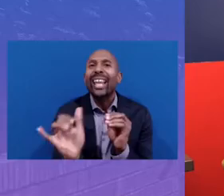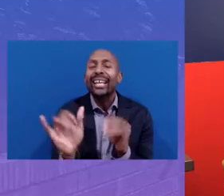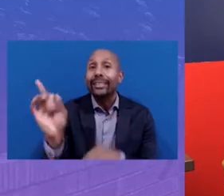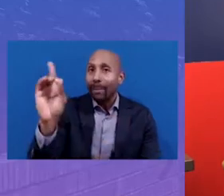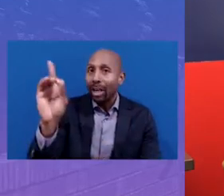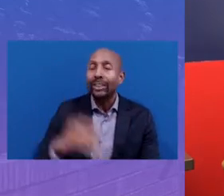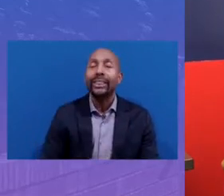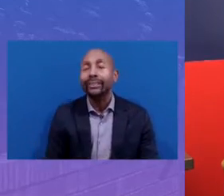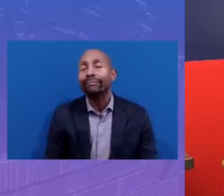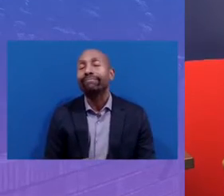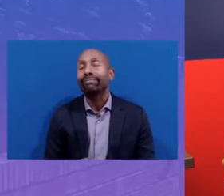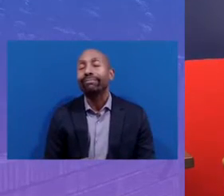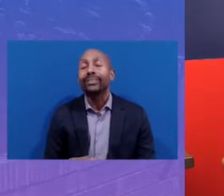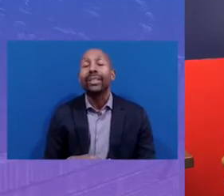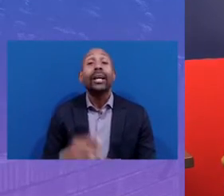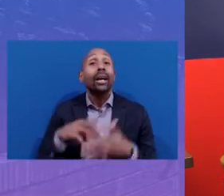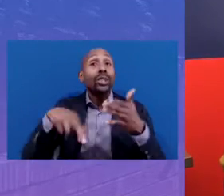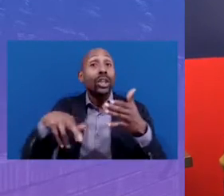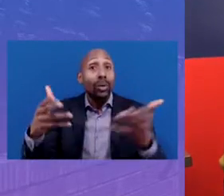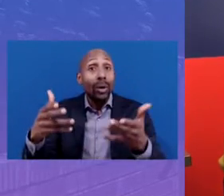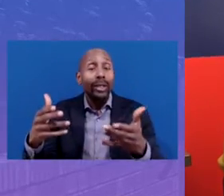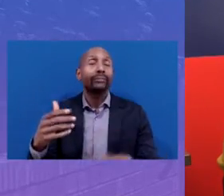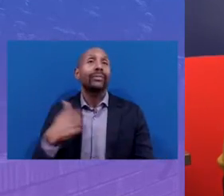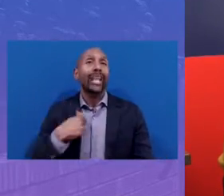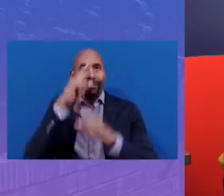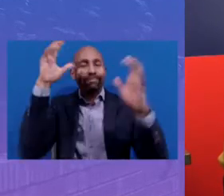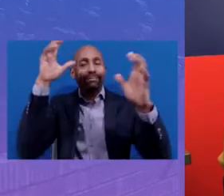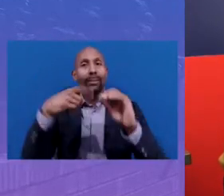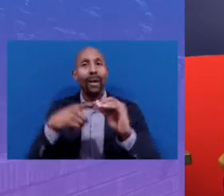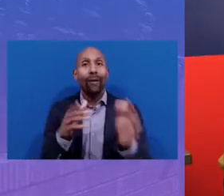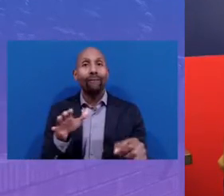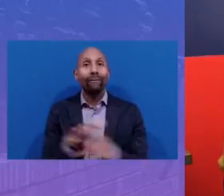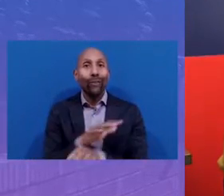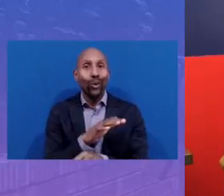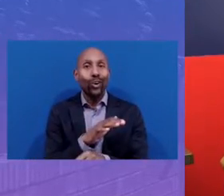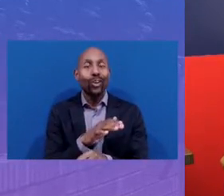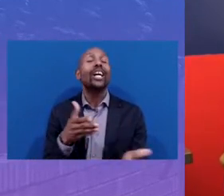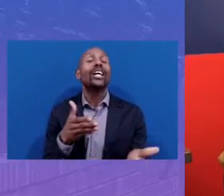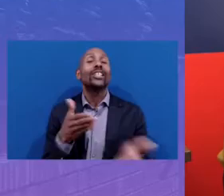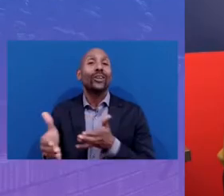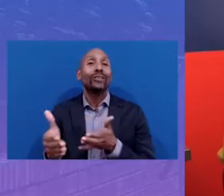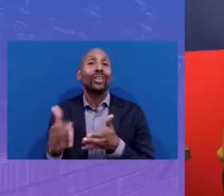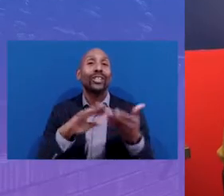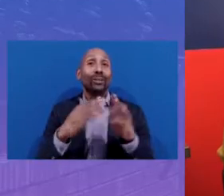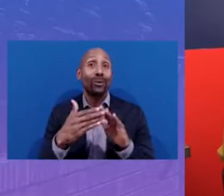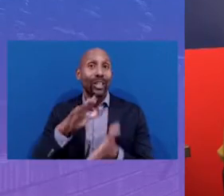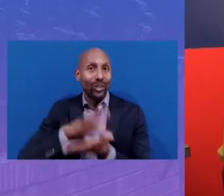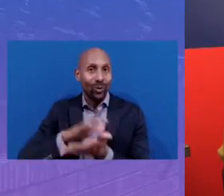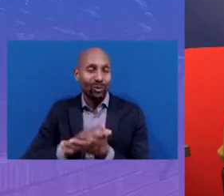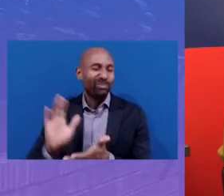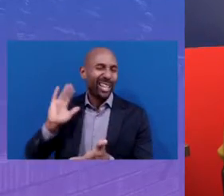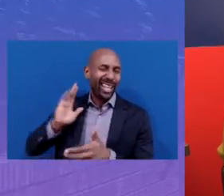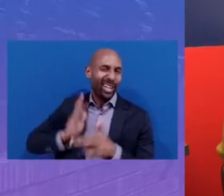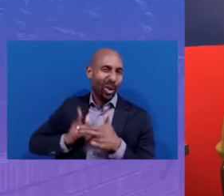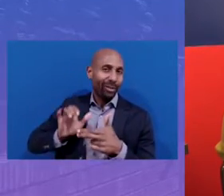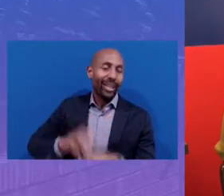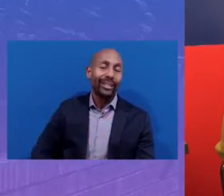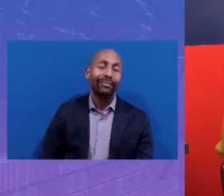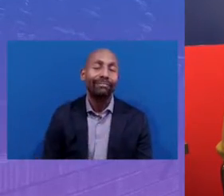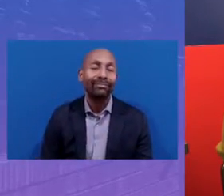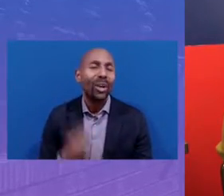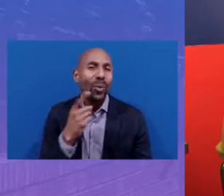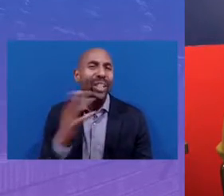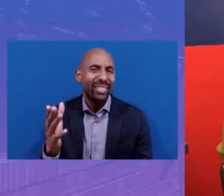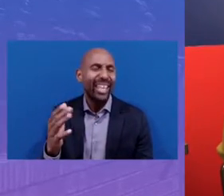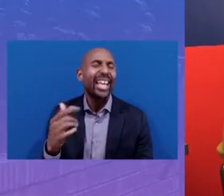found what was then we talked about as full-service community schools. And I'll share with you the one thing